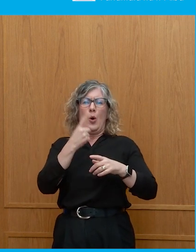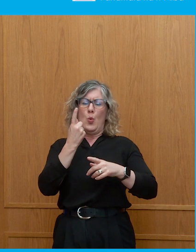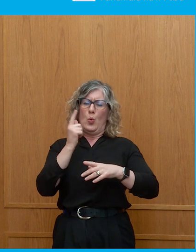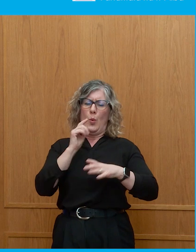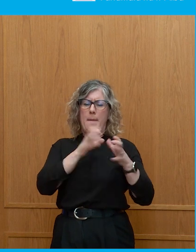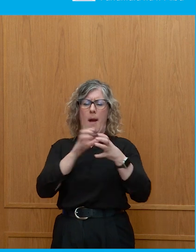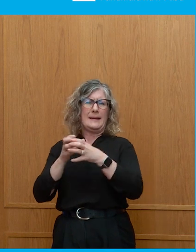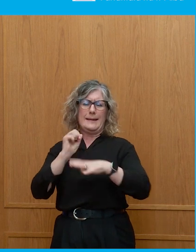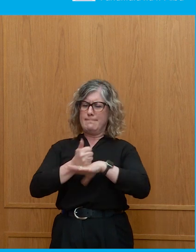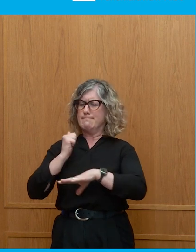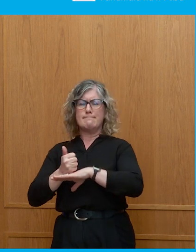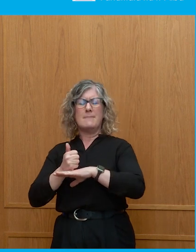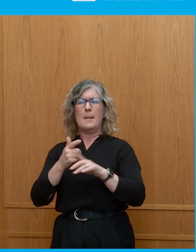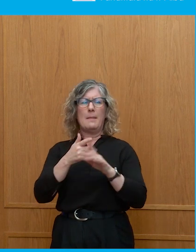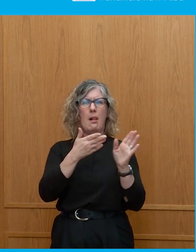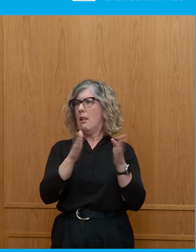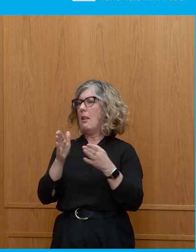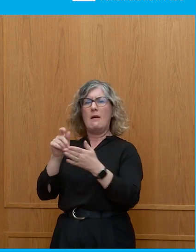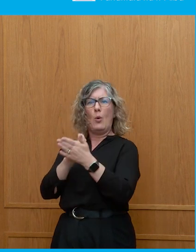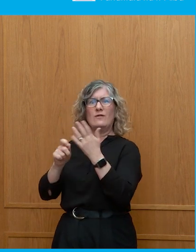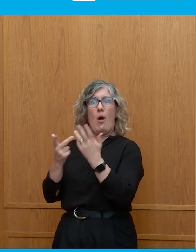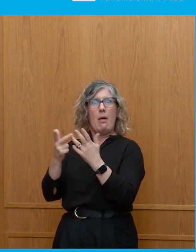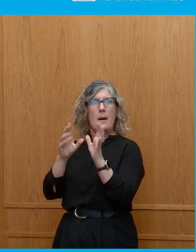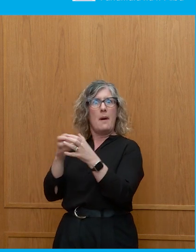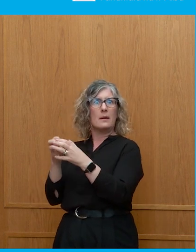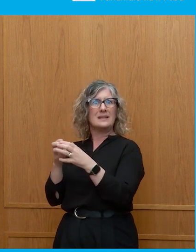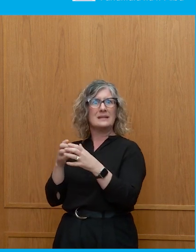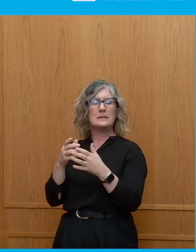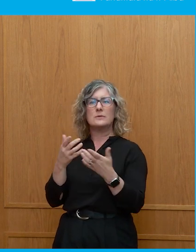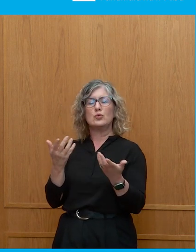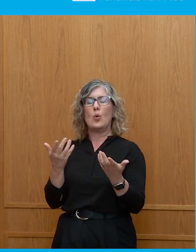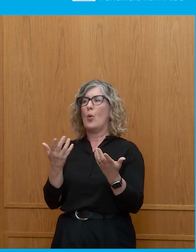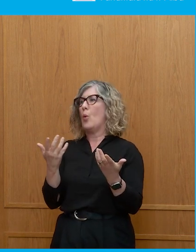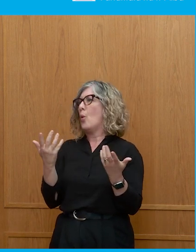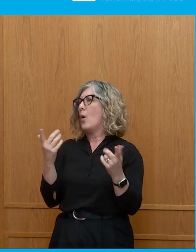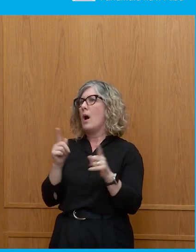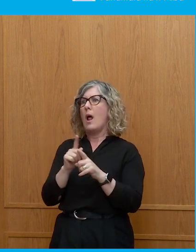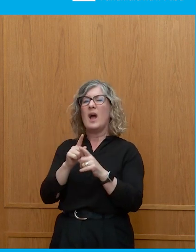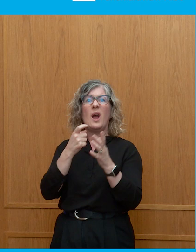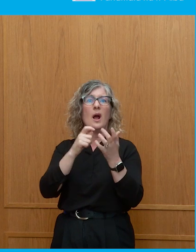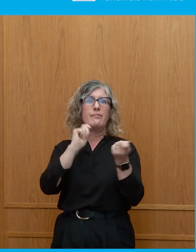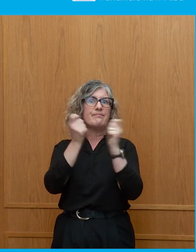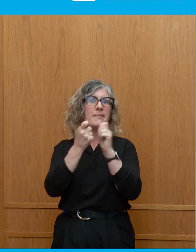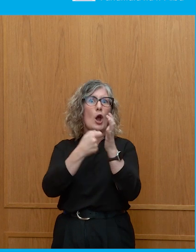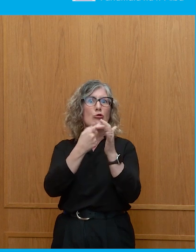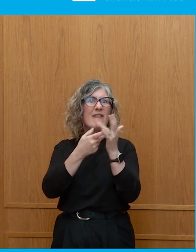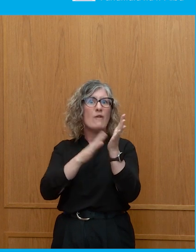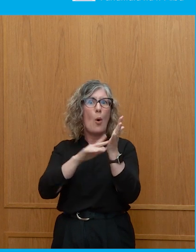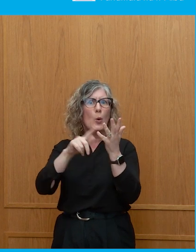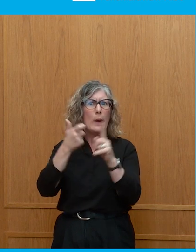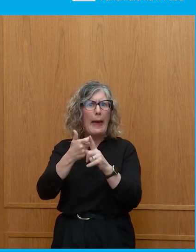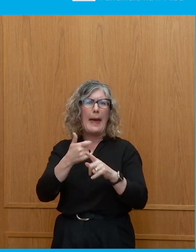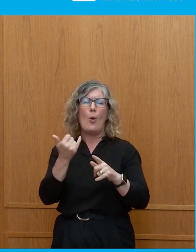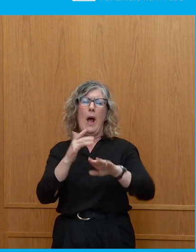dissatisfaction being channelled into parties like Reform UK or the left coalition in France,